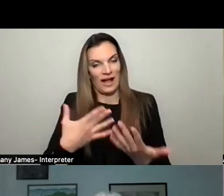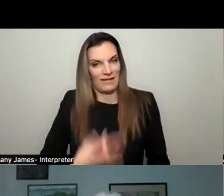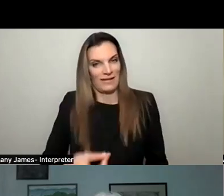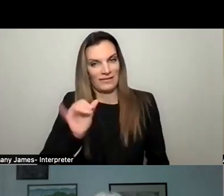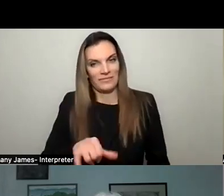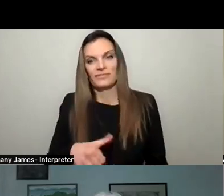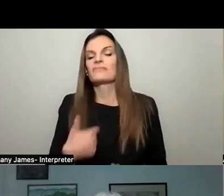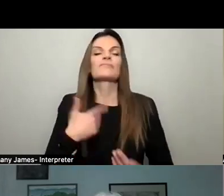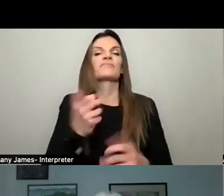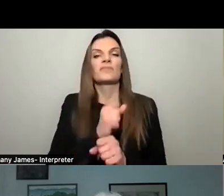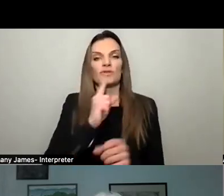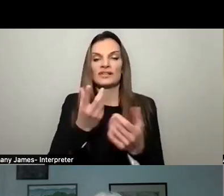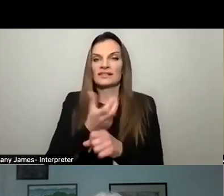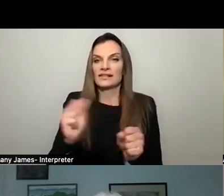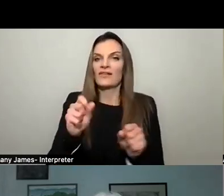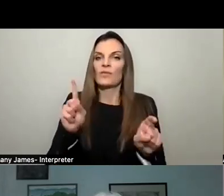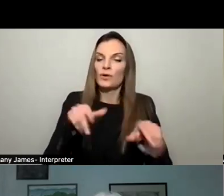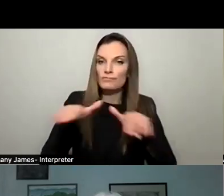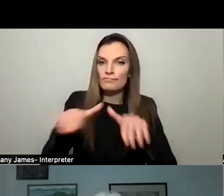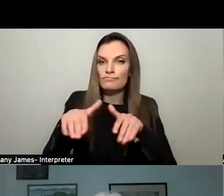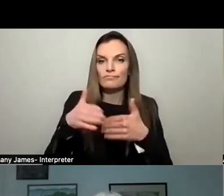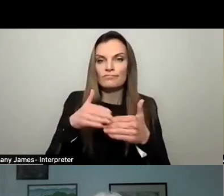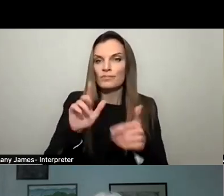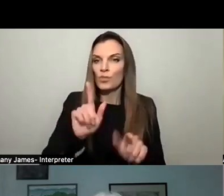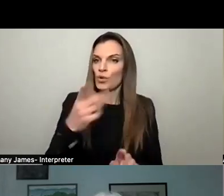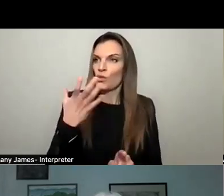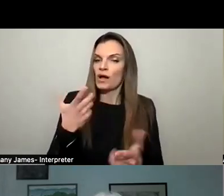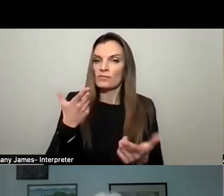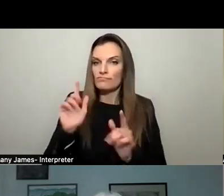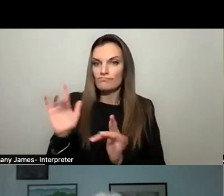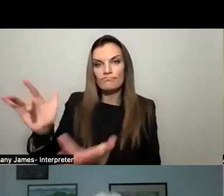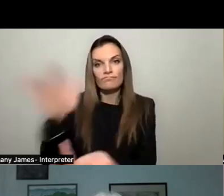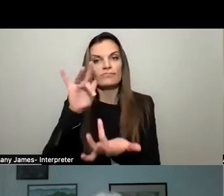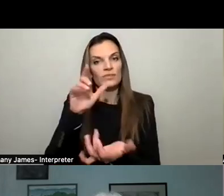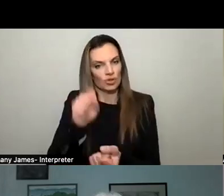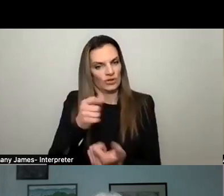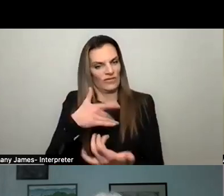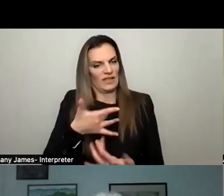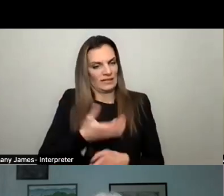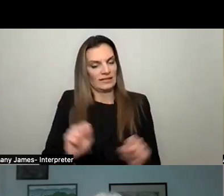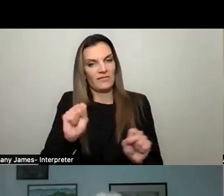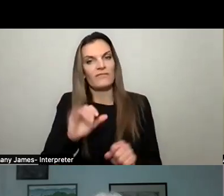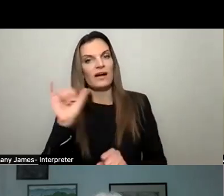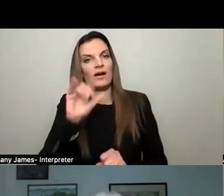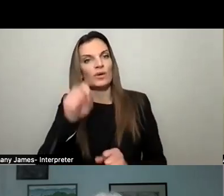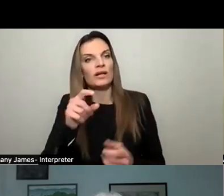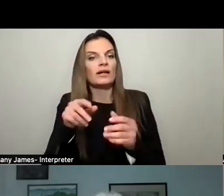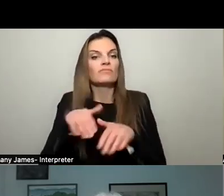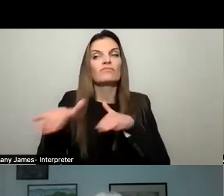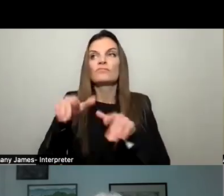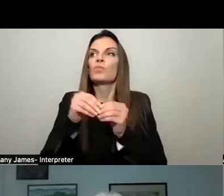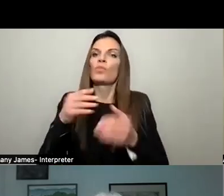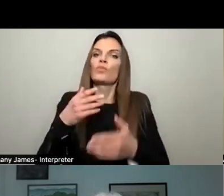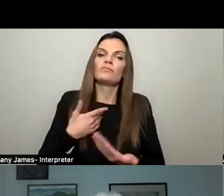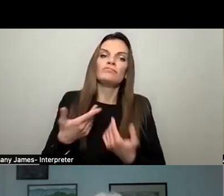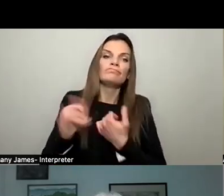want to make sure it's safe to walk no matter where you want to walk. And it's also find ways to connect with other parts of the village. So yes, I agree. But